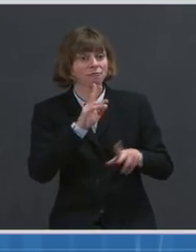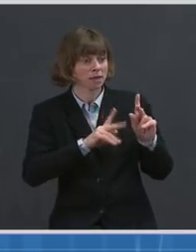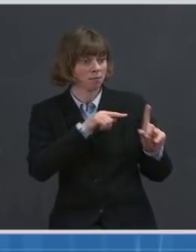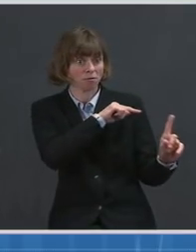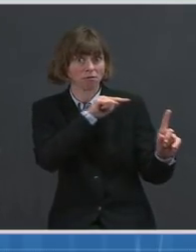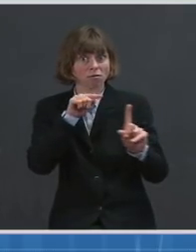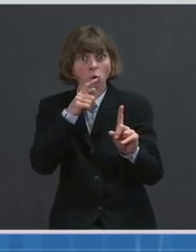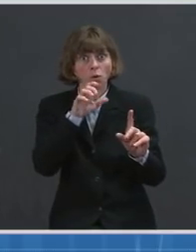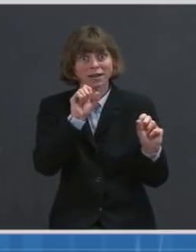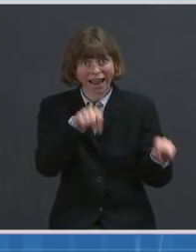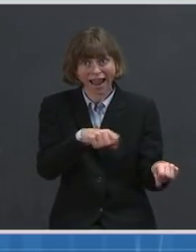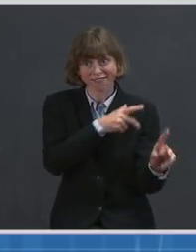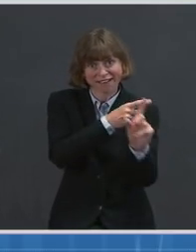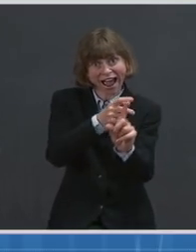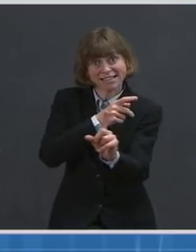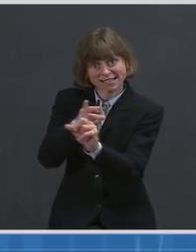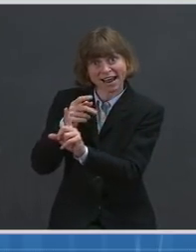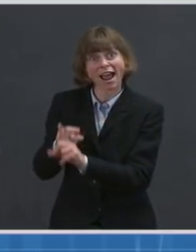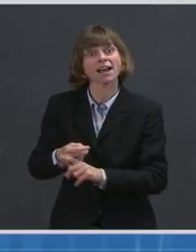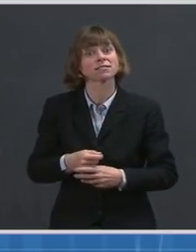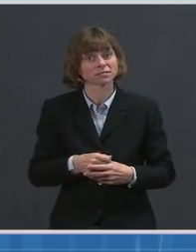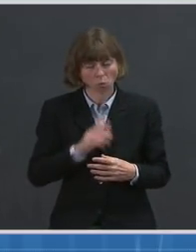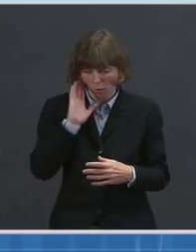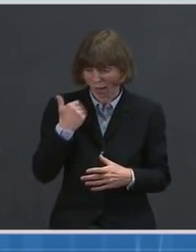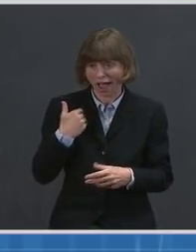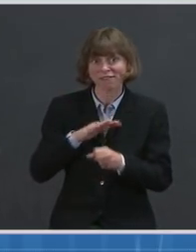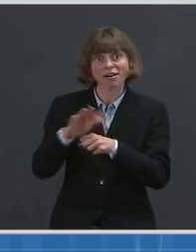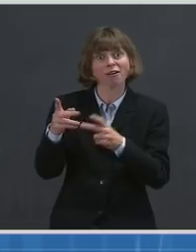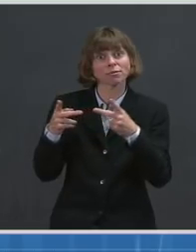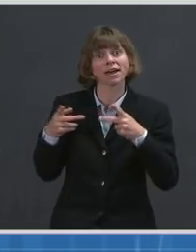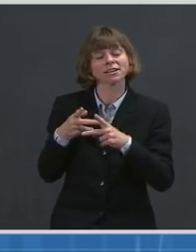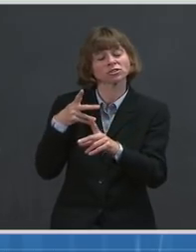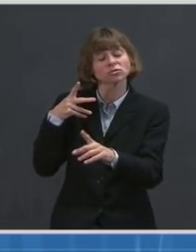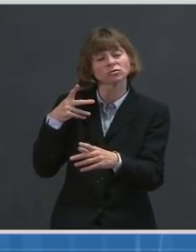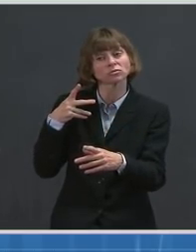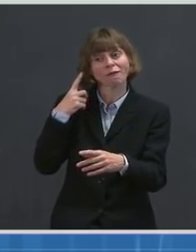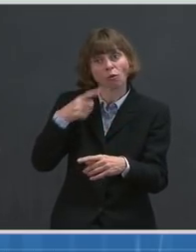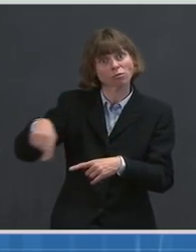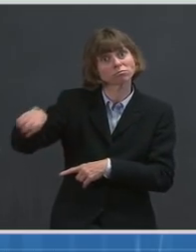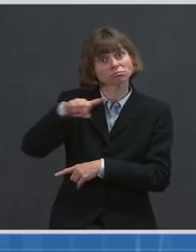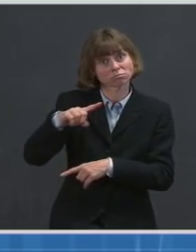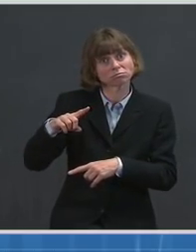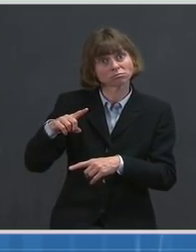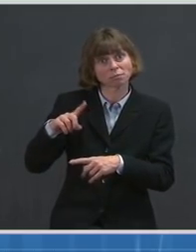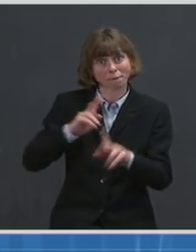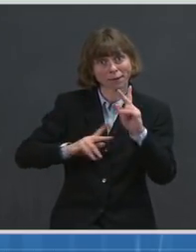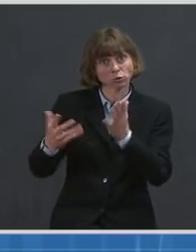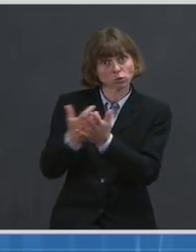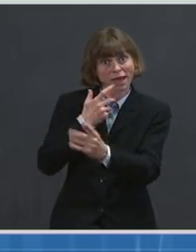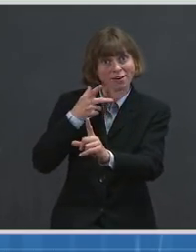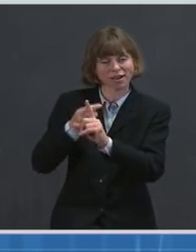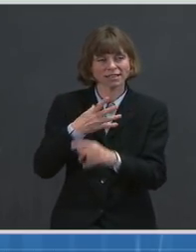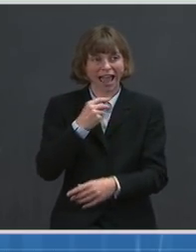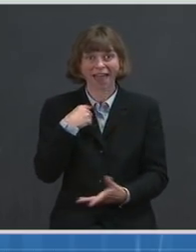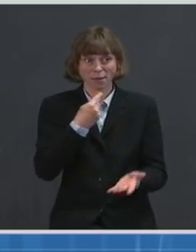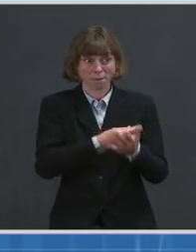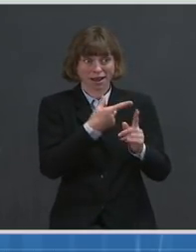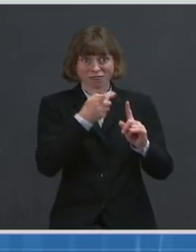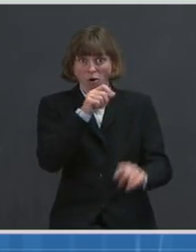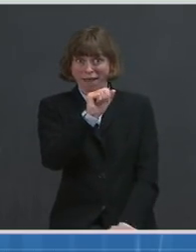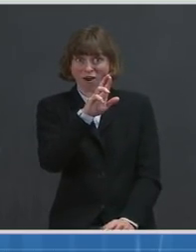people to get vaccinated. And the funding for the American Rescue Plan really helps to ensure that we will have that capacity